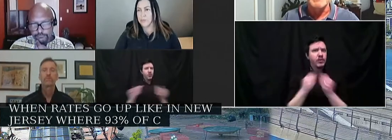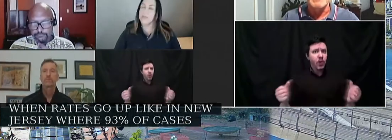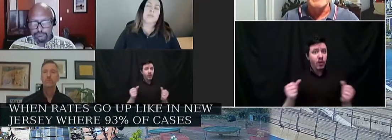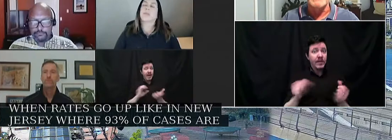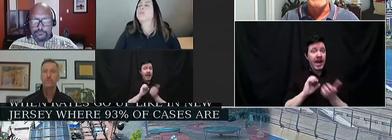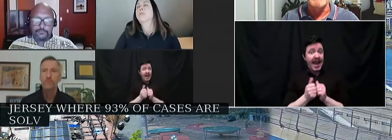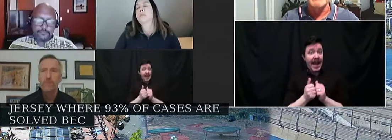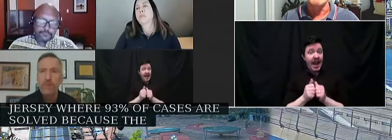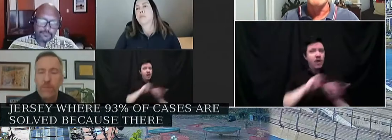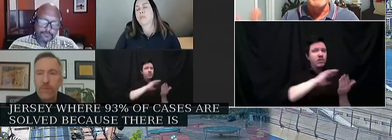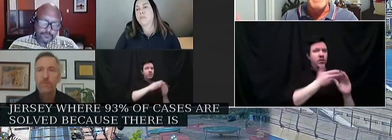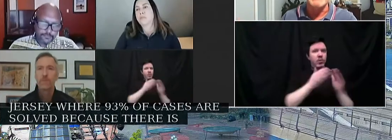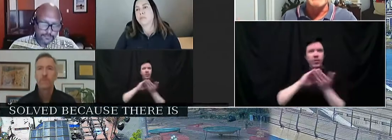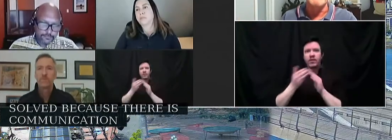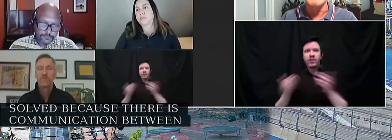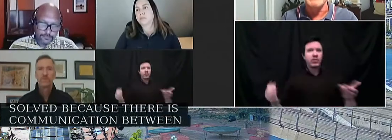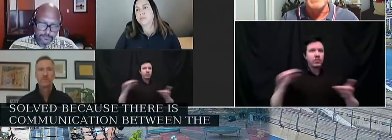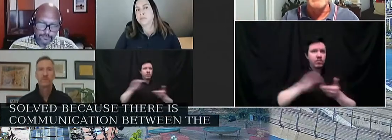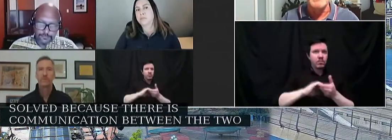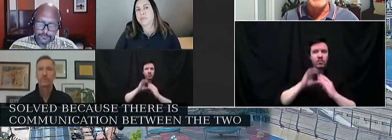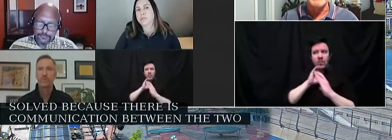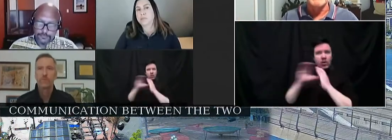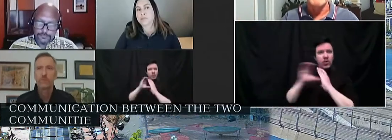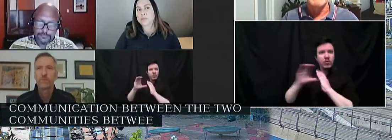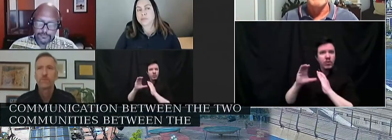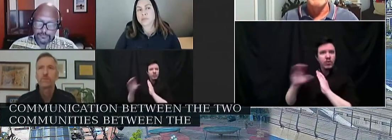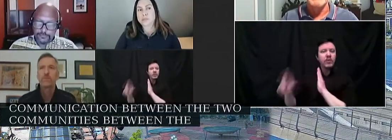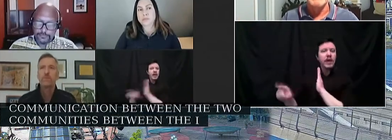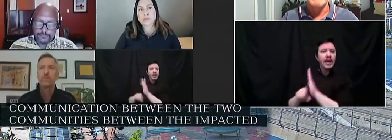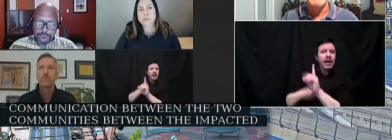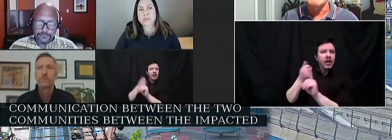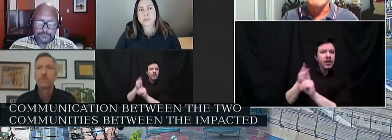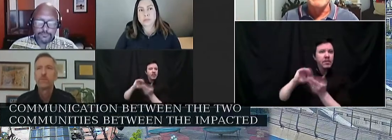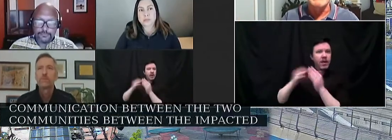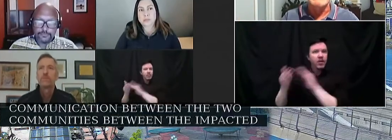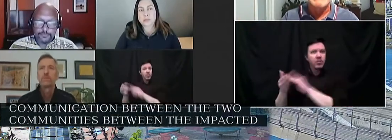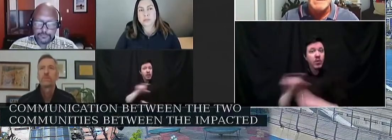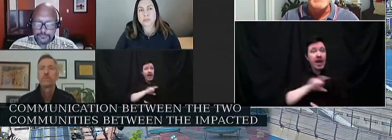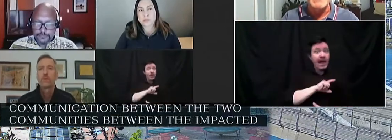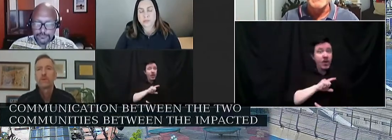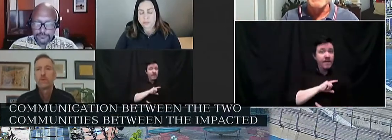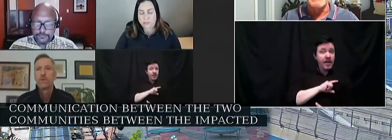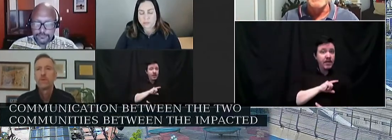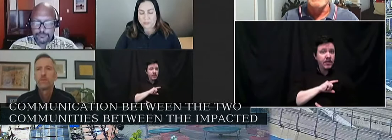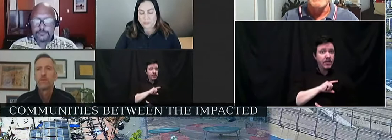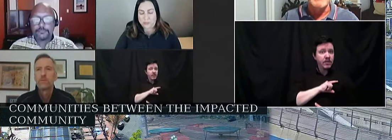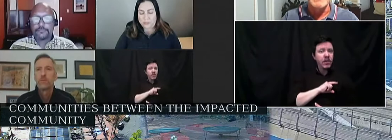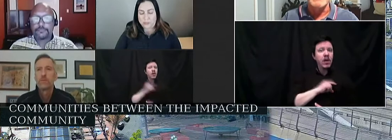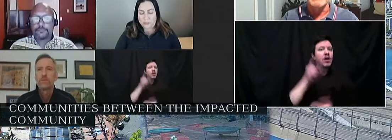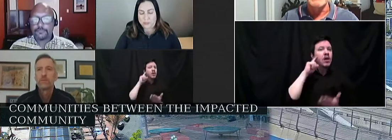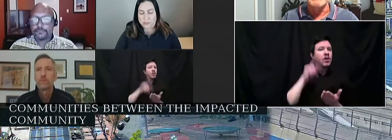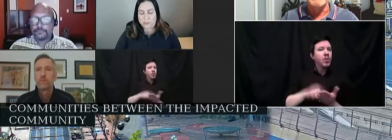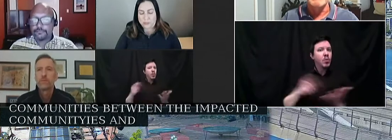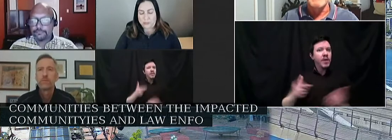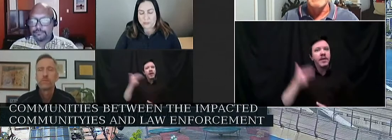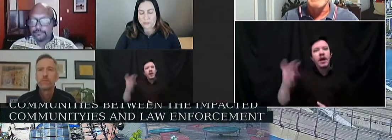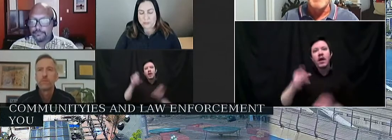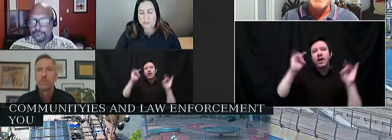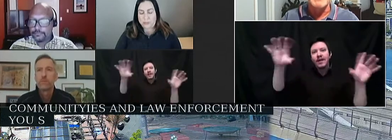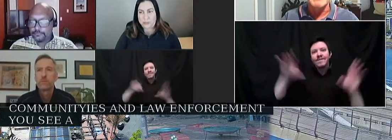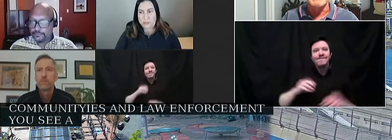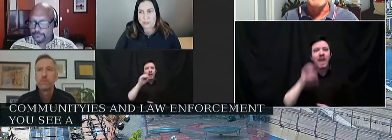the two communities, between the impacted communities and law enforcement, you see a decrease in gun violence